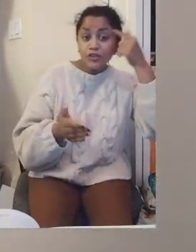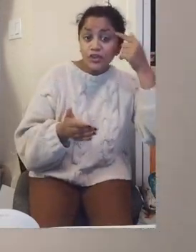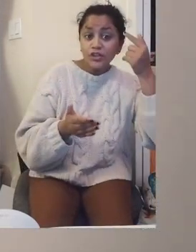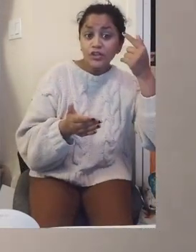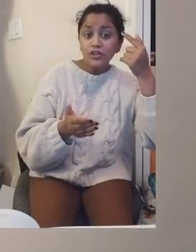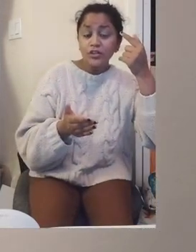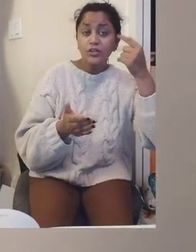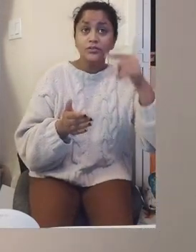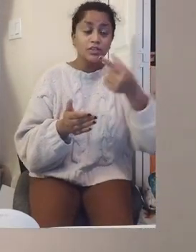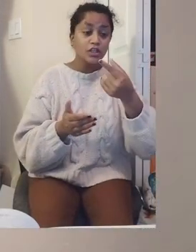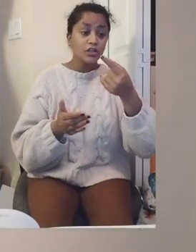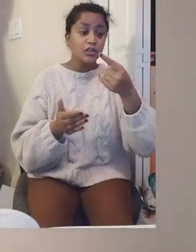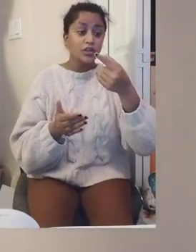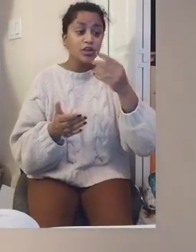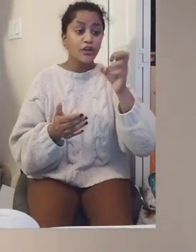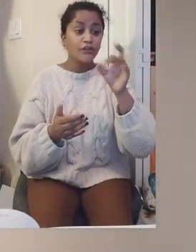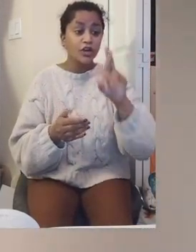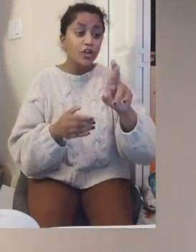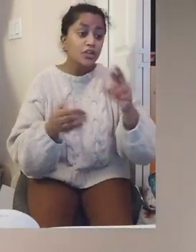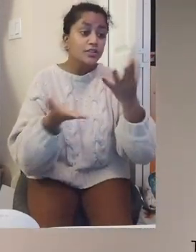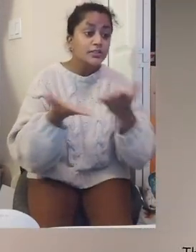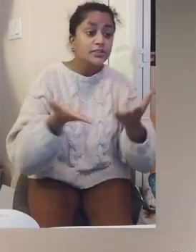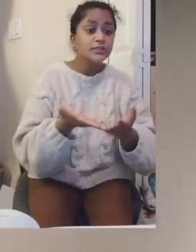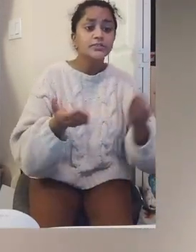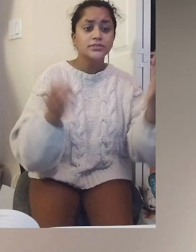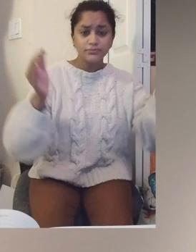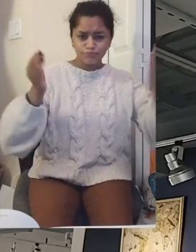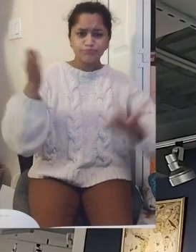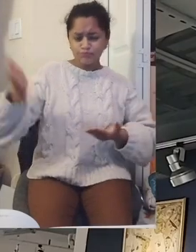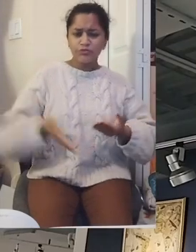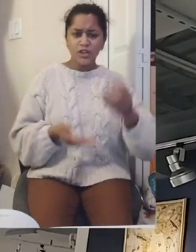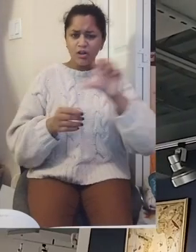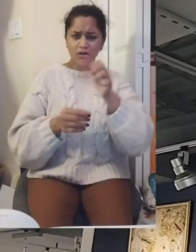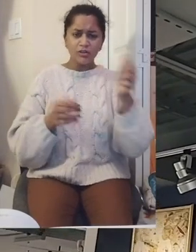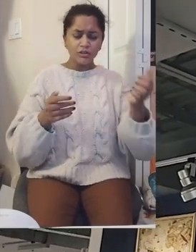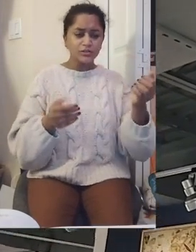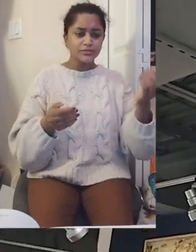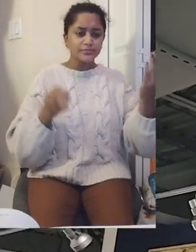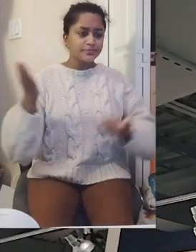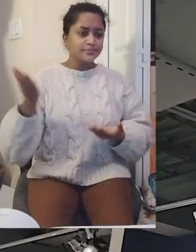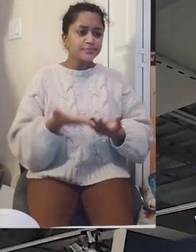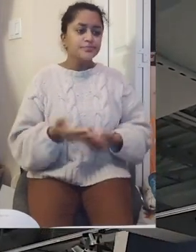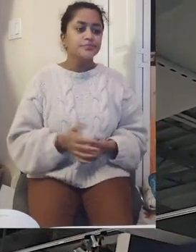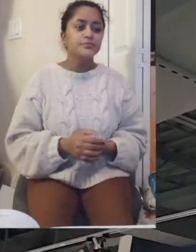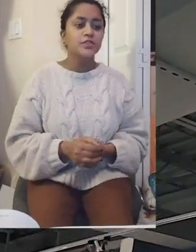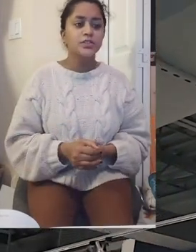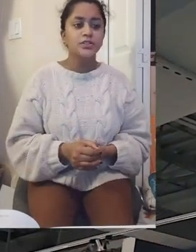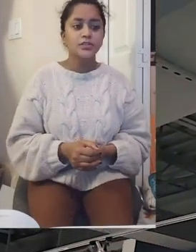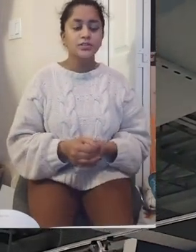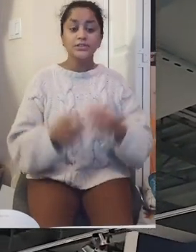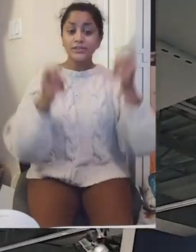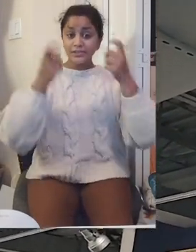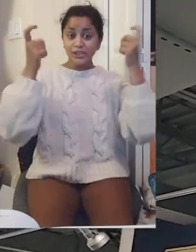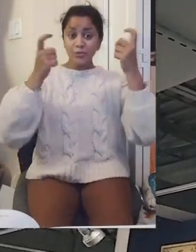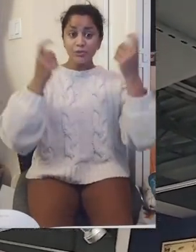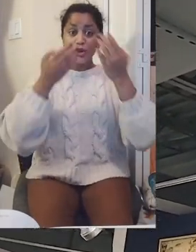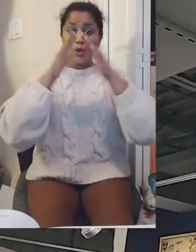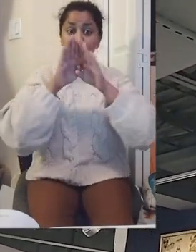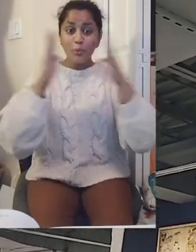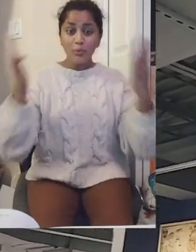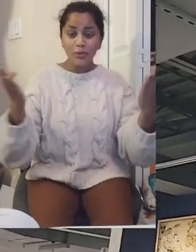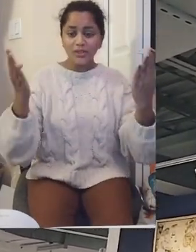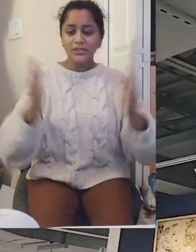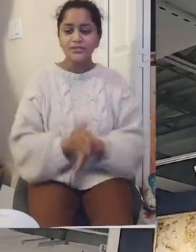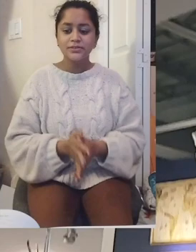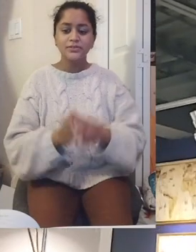in attendance. We have the minister of culture and various other dignitaries and invited guests. So it's kind of an opportunity to celebrate, as I said,